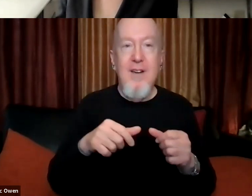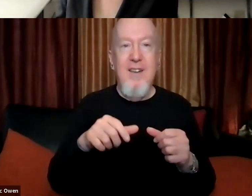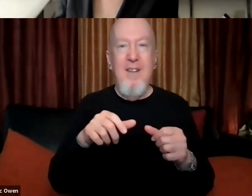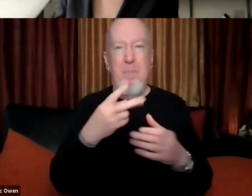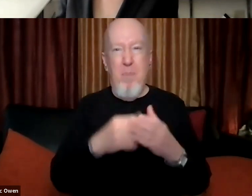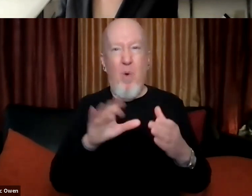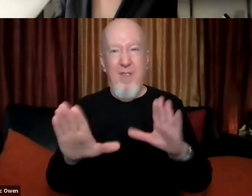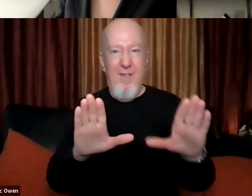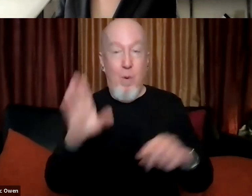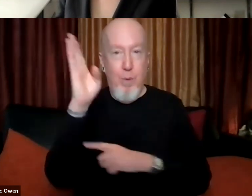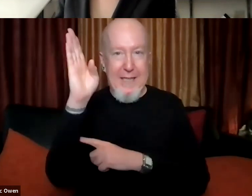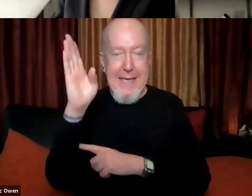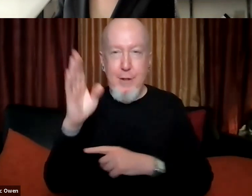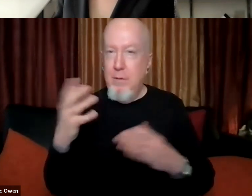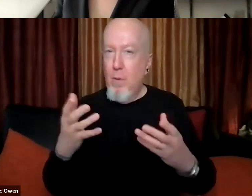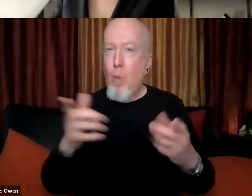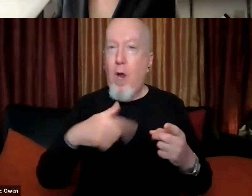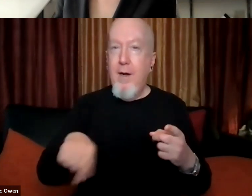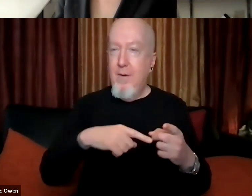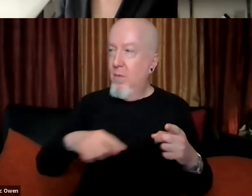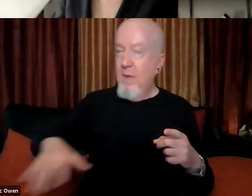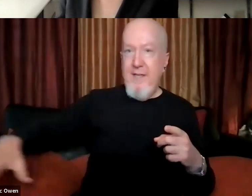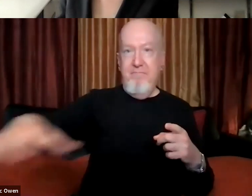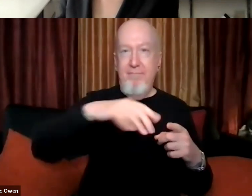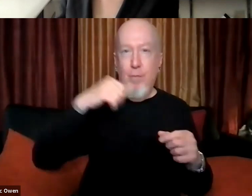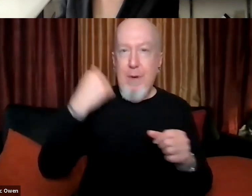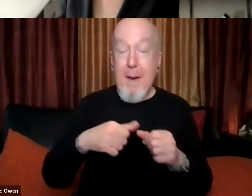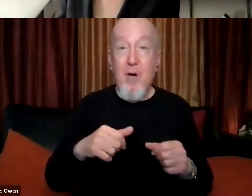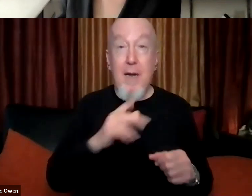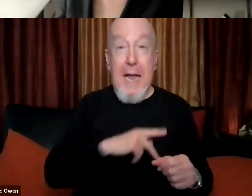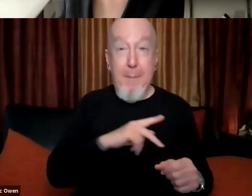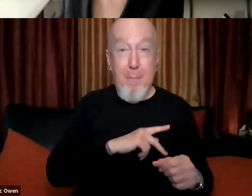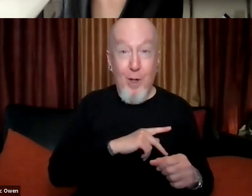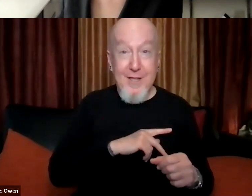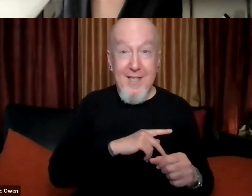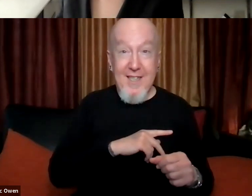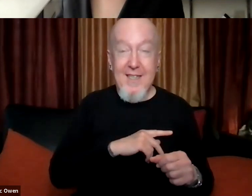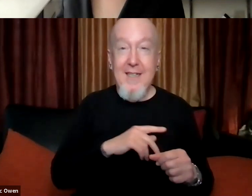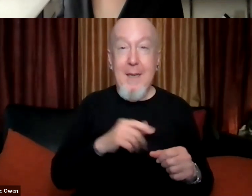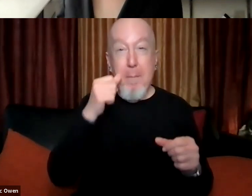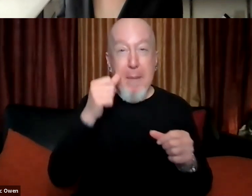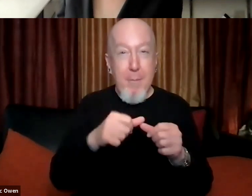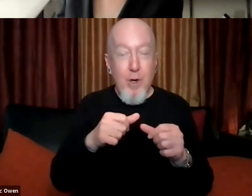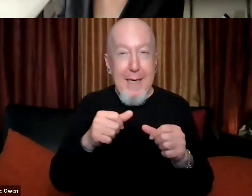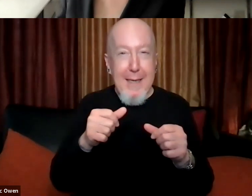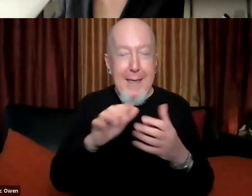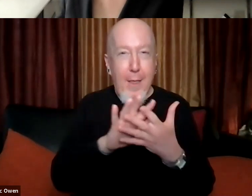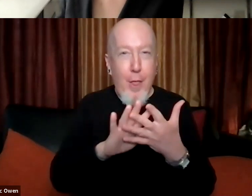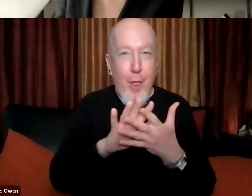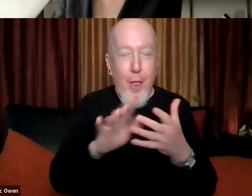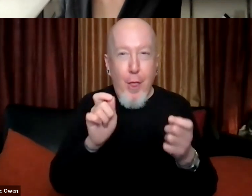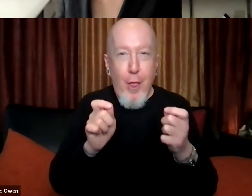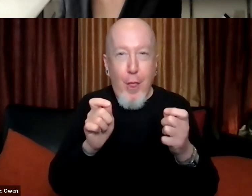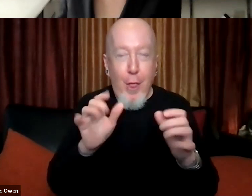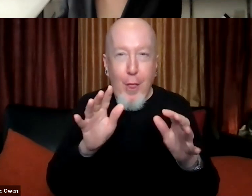today. And we know that even on a personal level, memory is skewed and that over time, our memories become the means